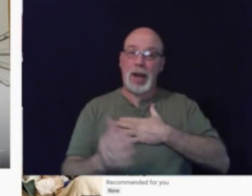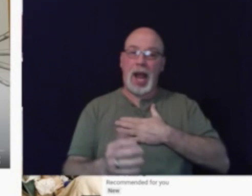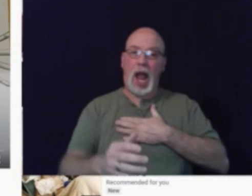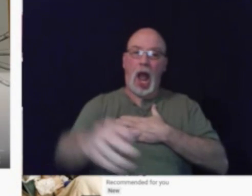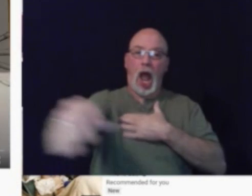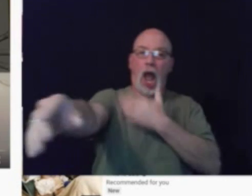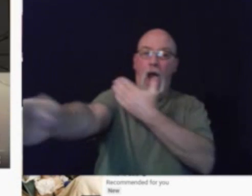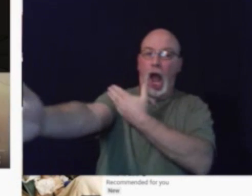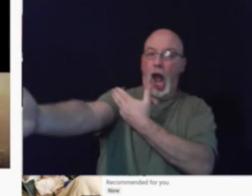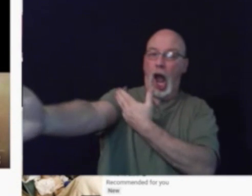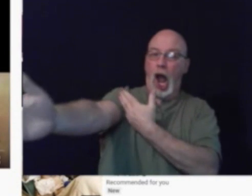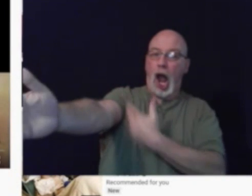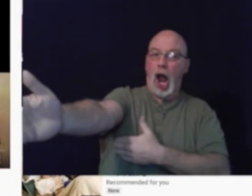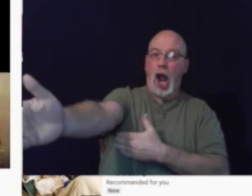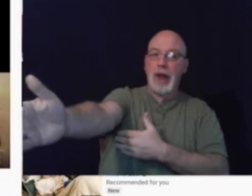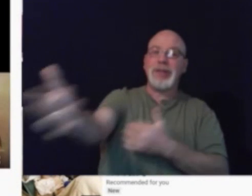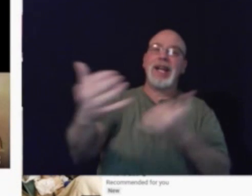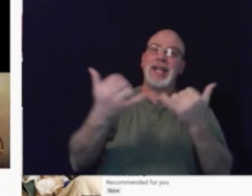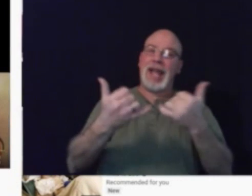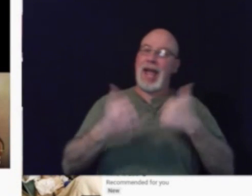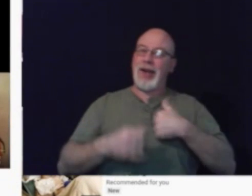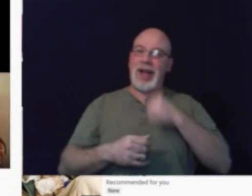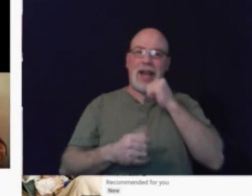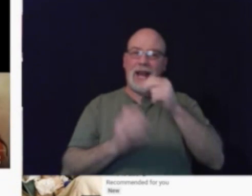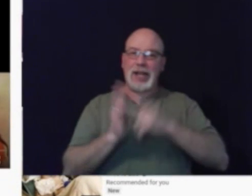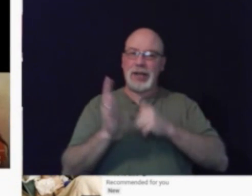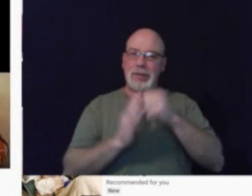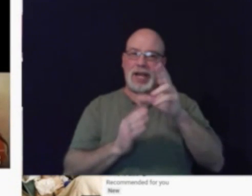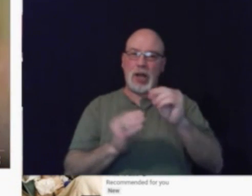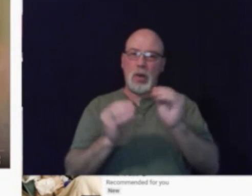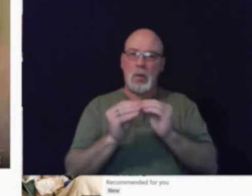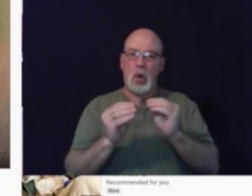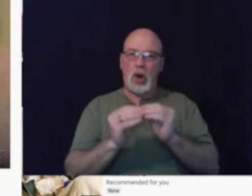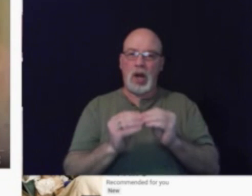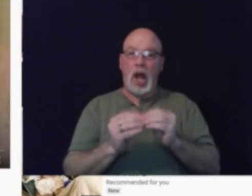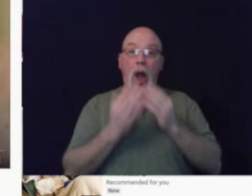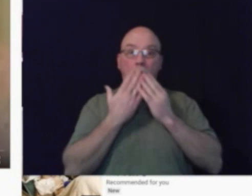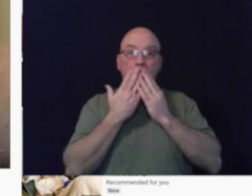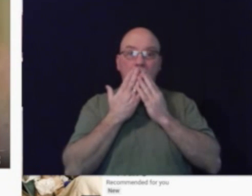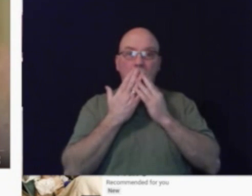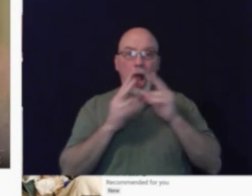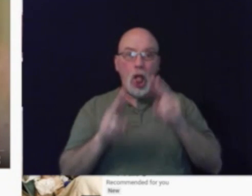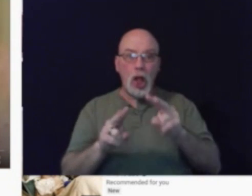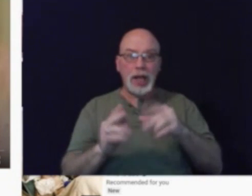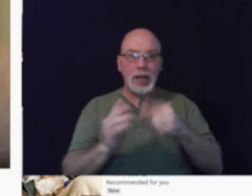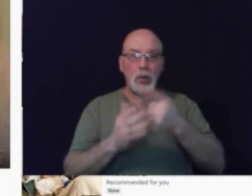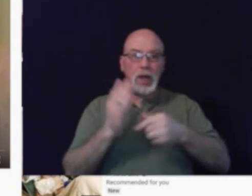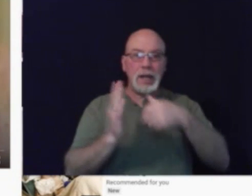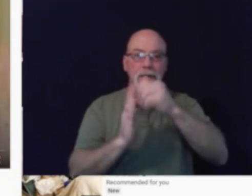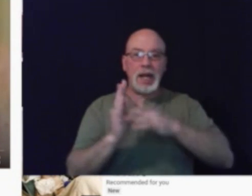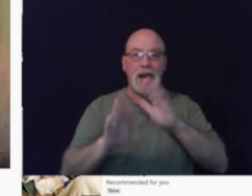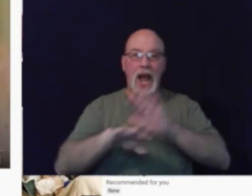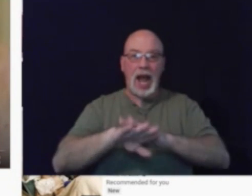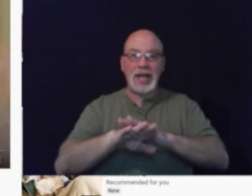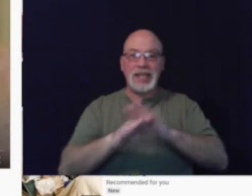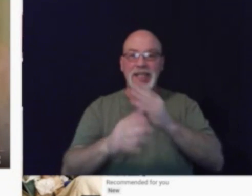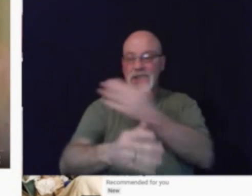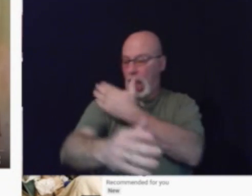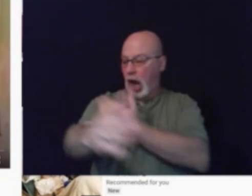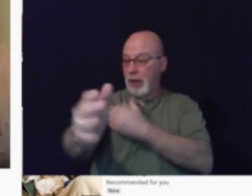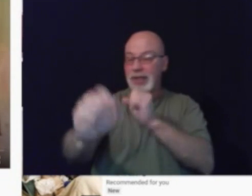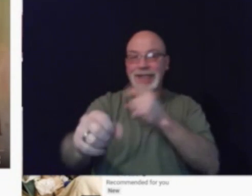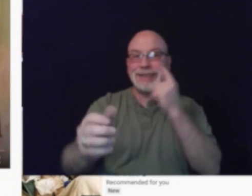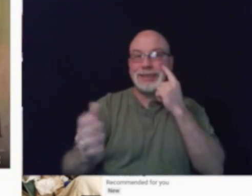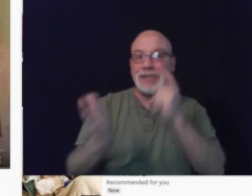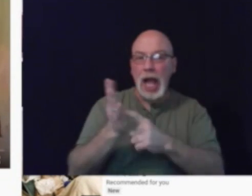arm! Now I ain't gonna paint no more. Look at what he painted on his arm. Can you tell what